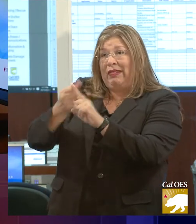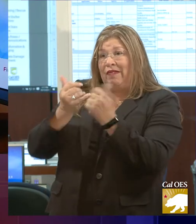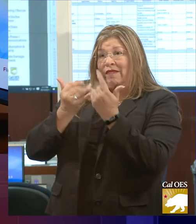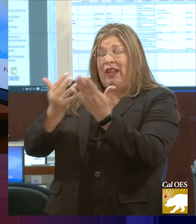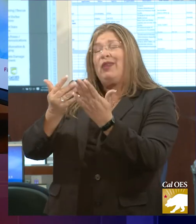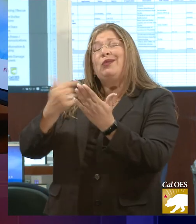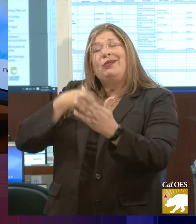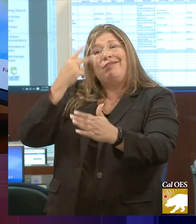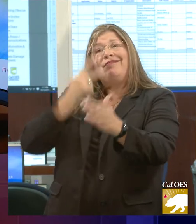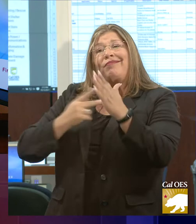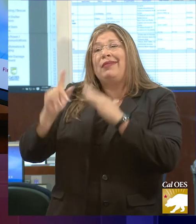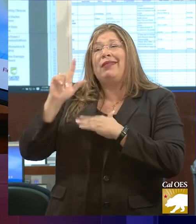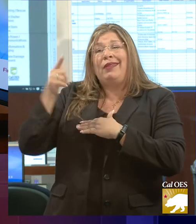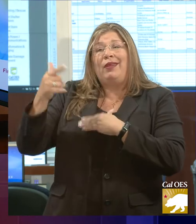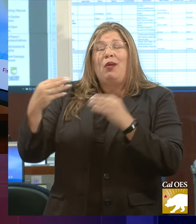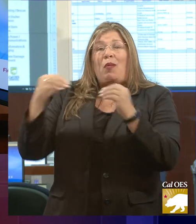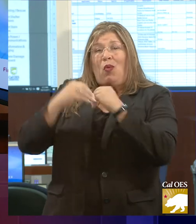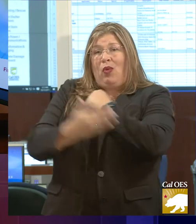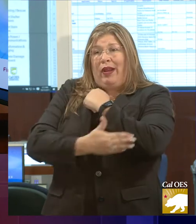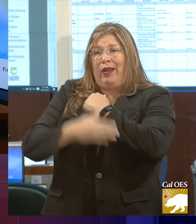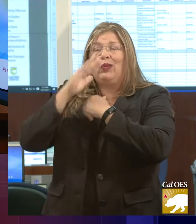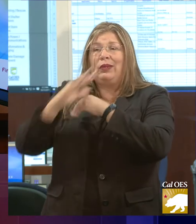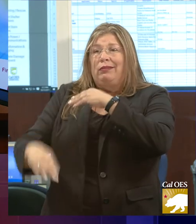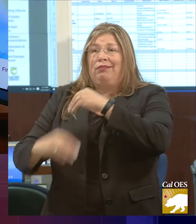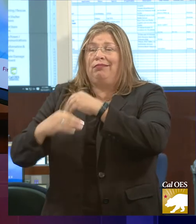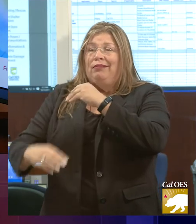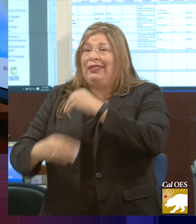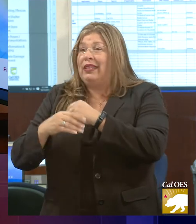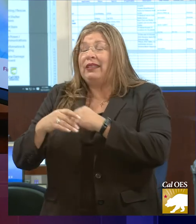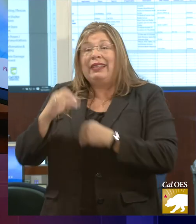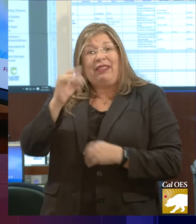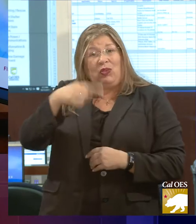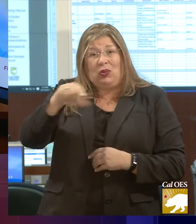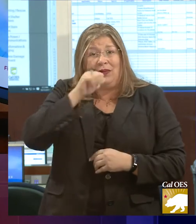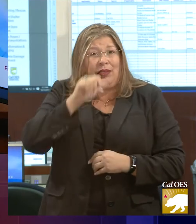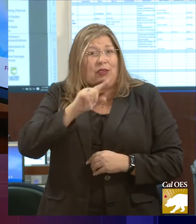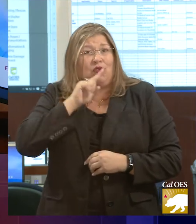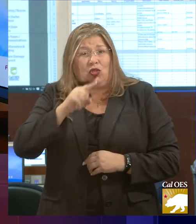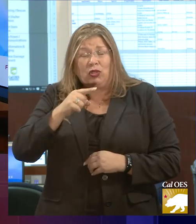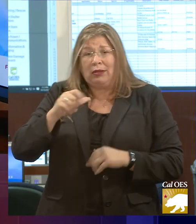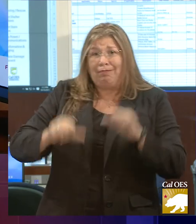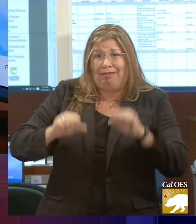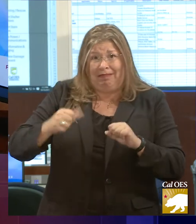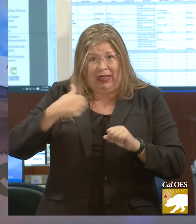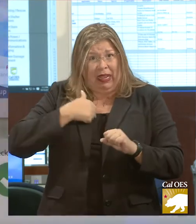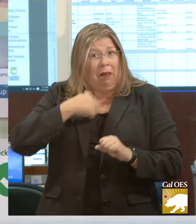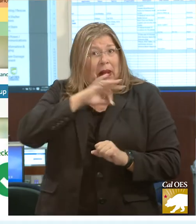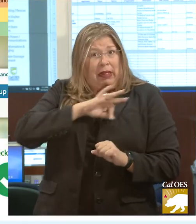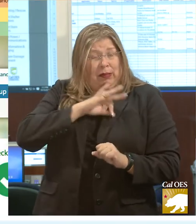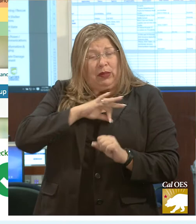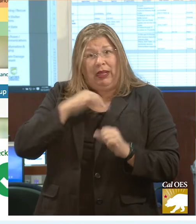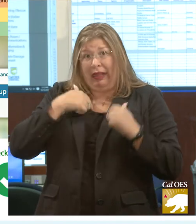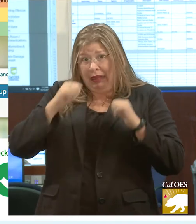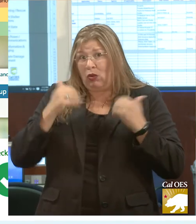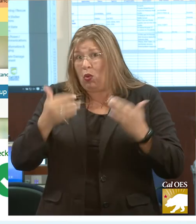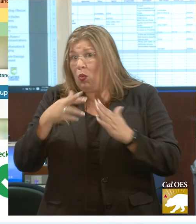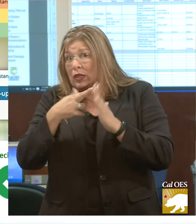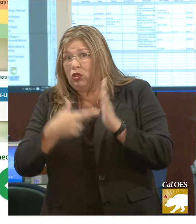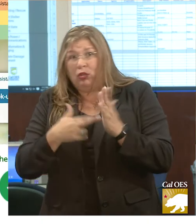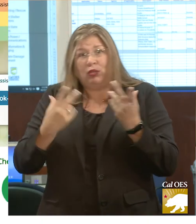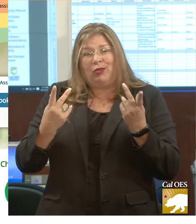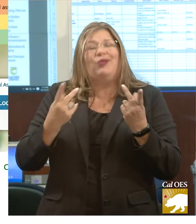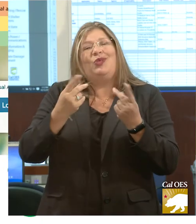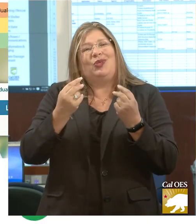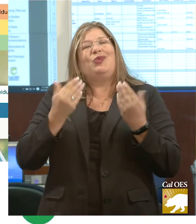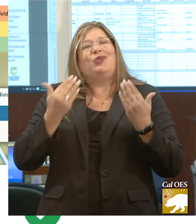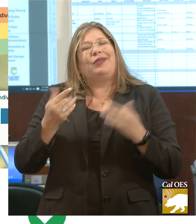anticipate that additional counties will be affected. If people are unclear, if they're eligible yet to register, we encourage them again to